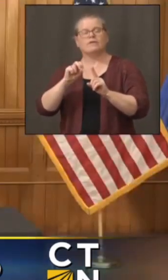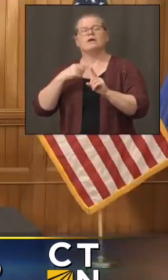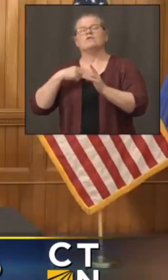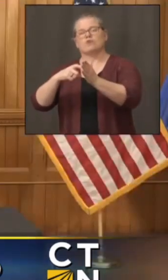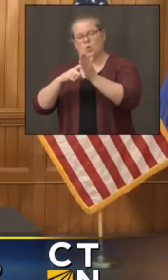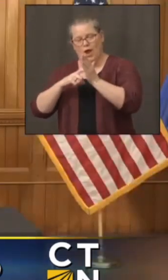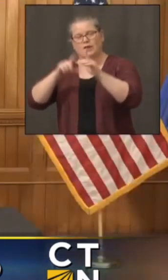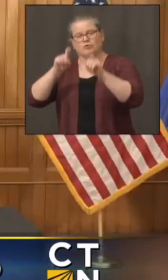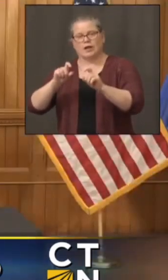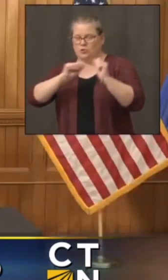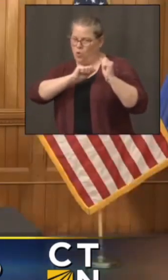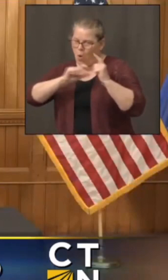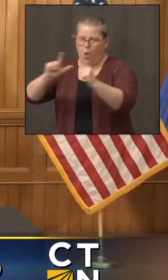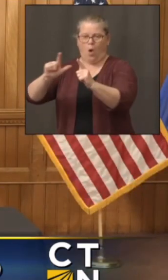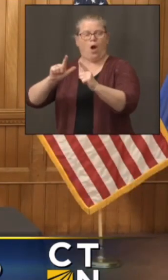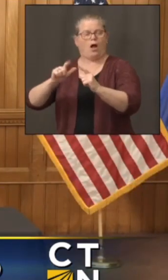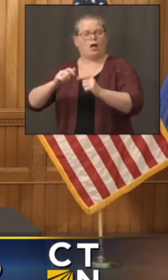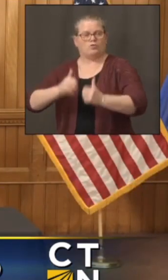The Hartford Current.